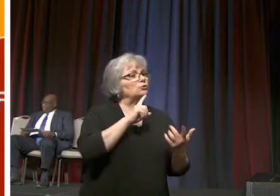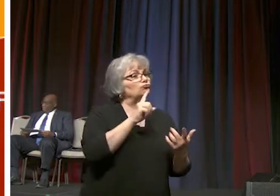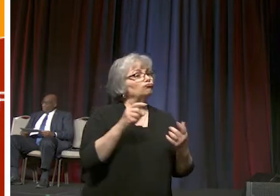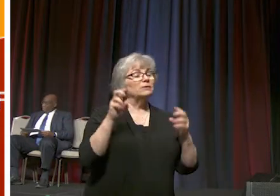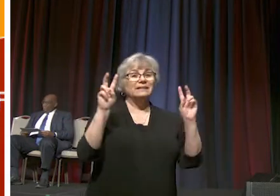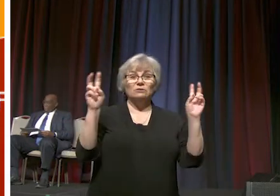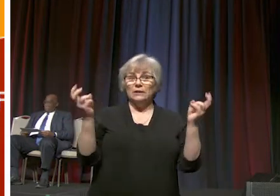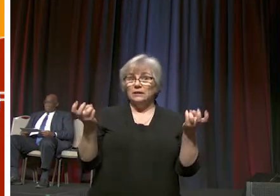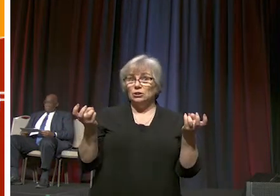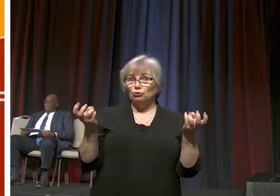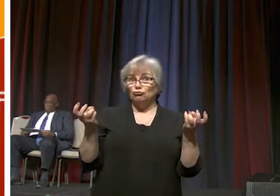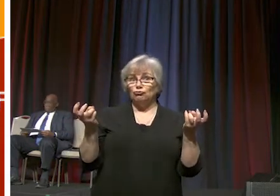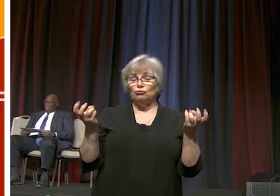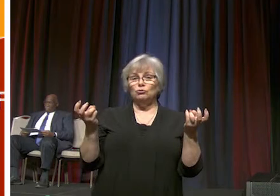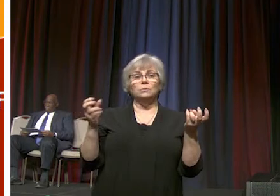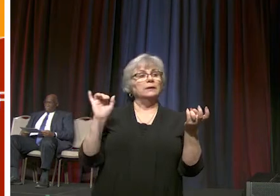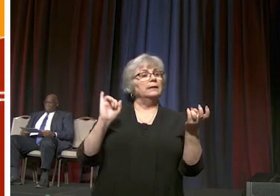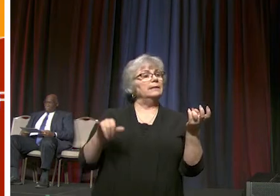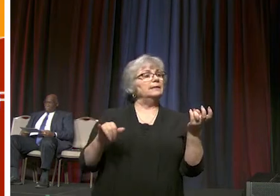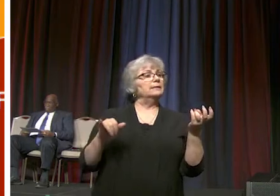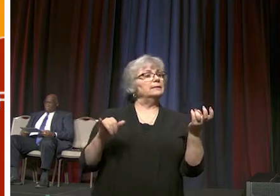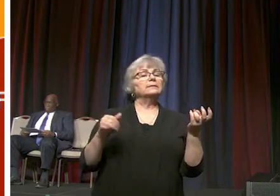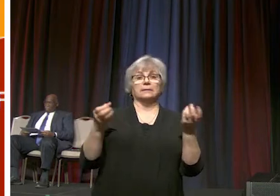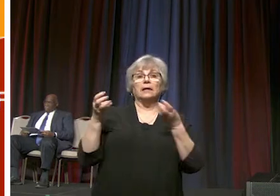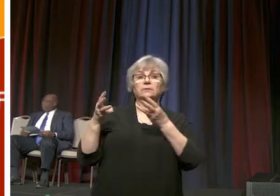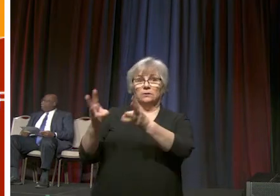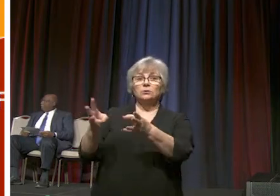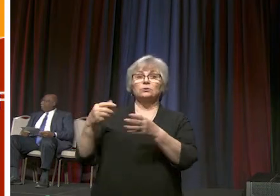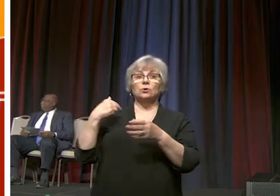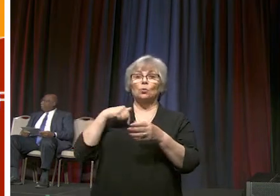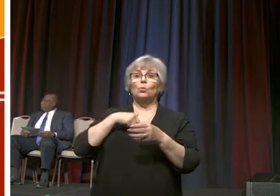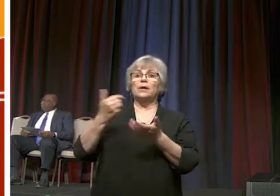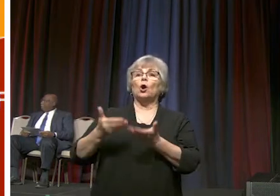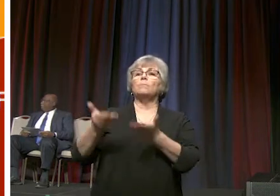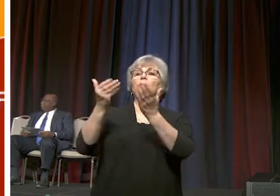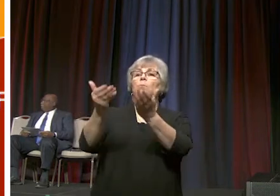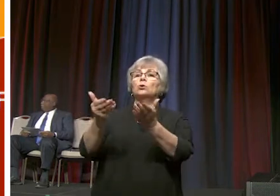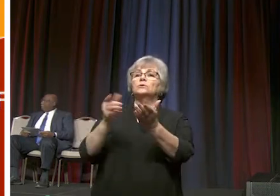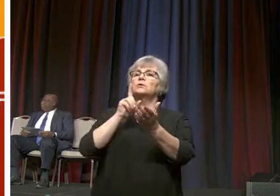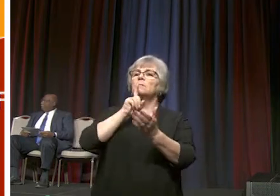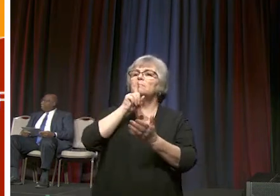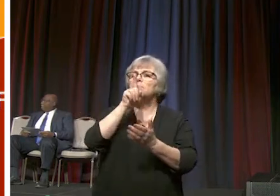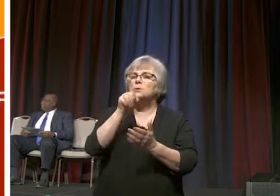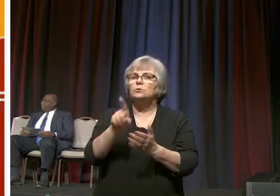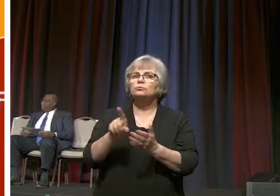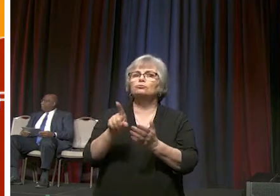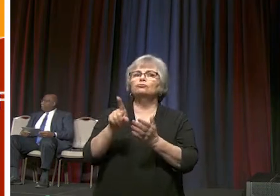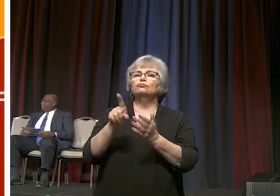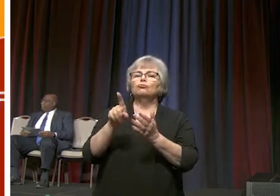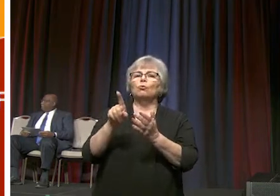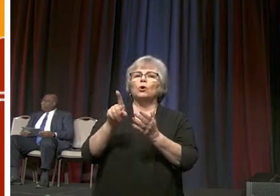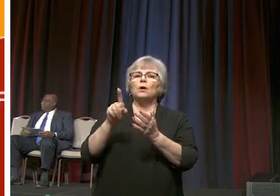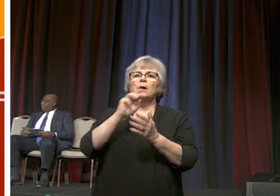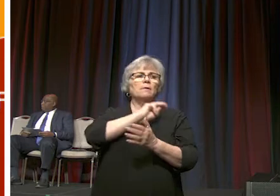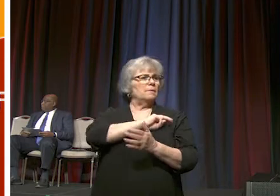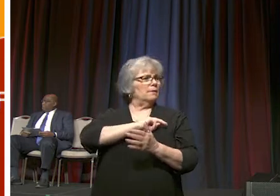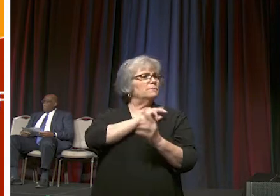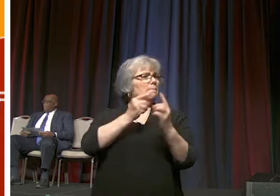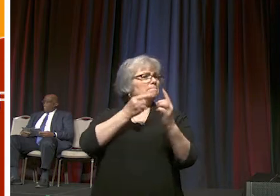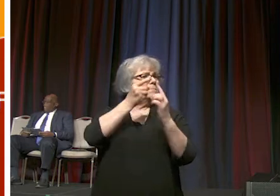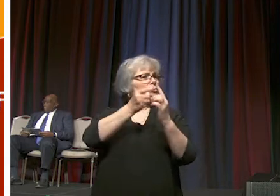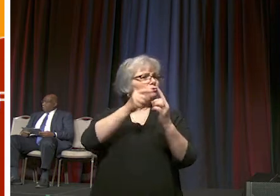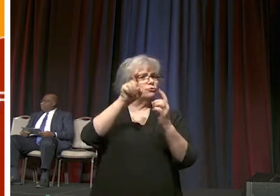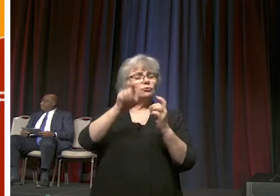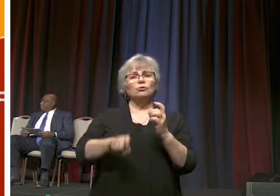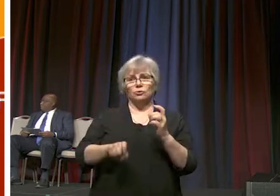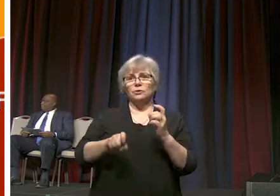issue here is that there's a mechanism that we are proposing for making sure that the the missional needs that are set